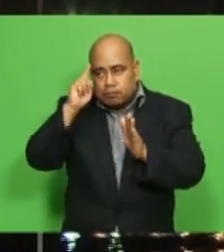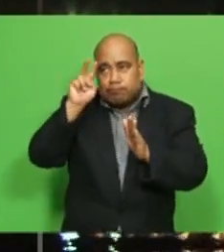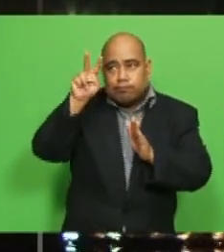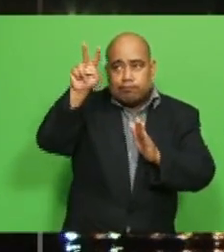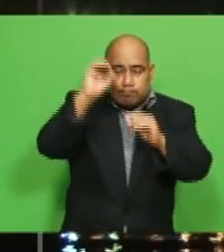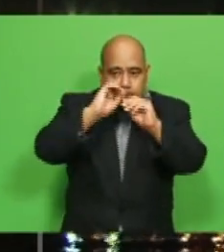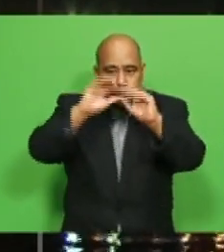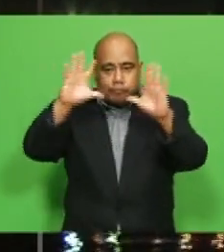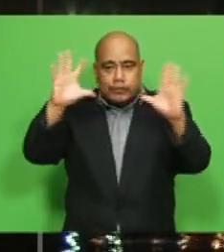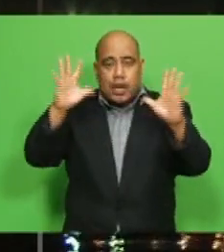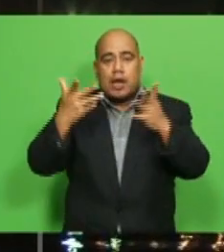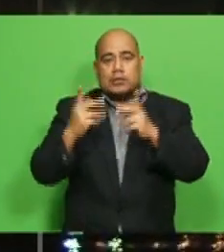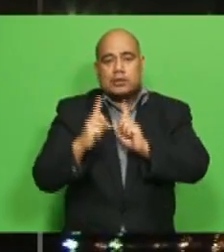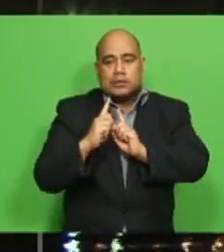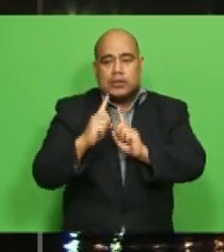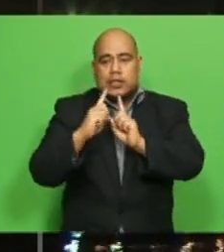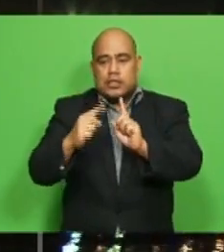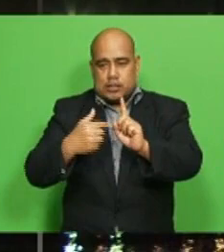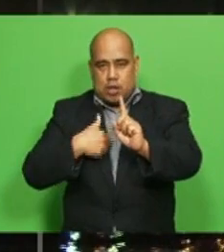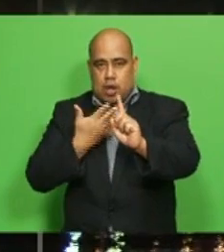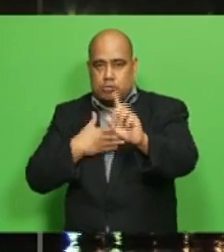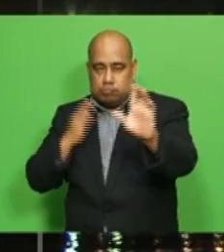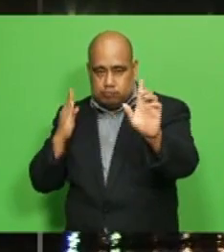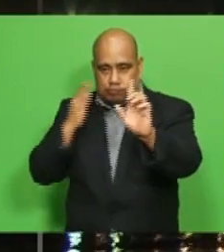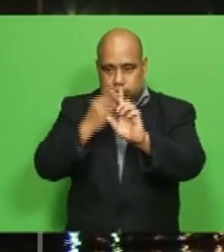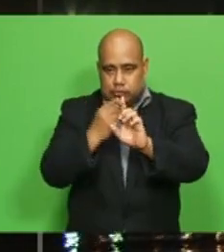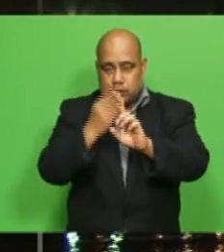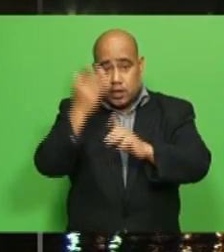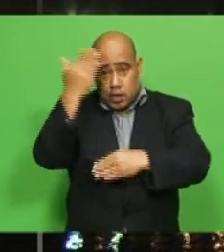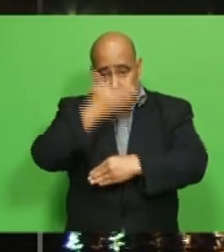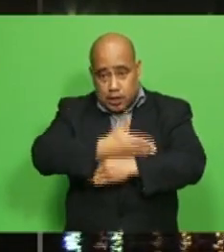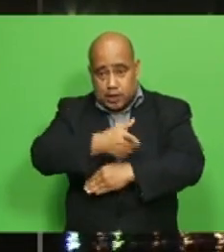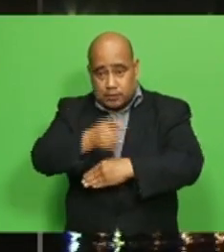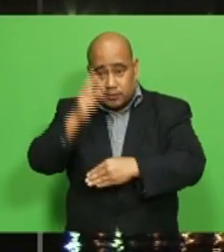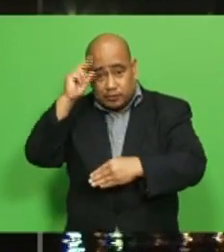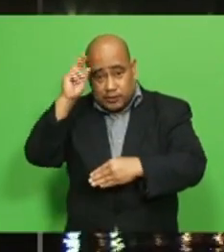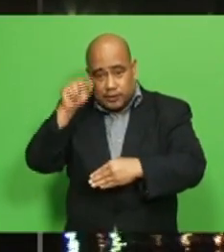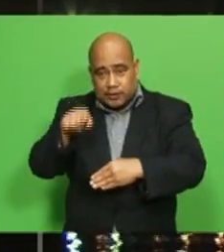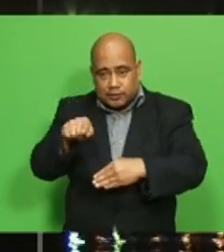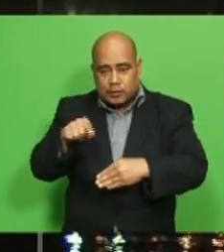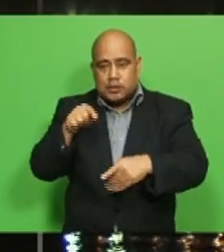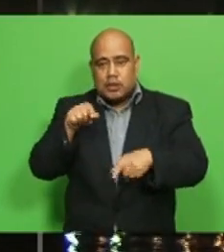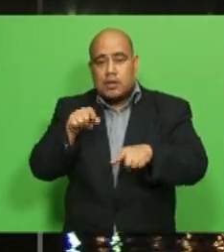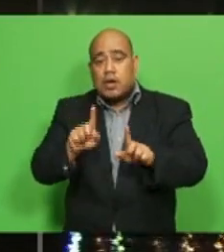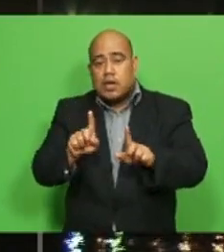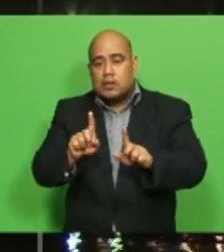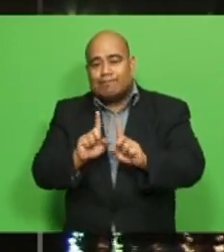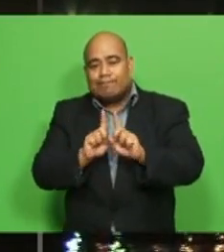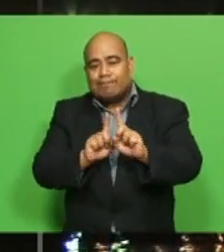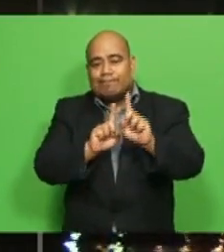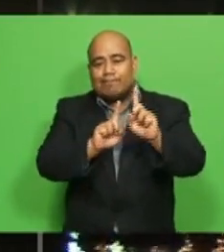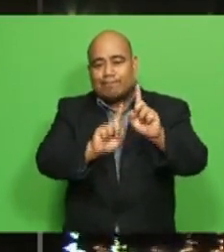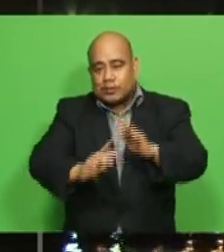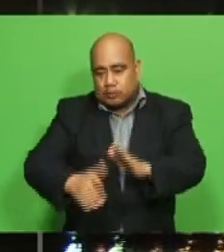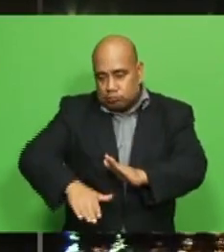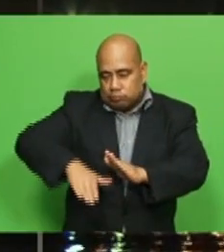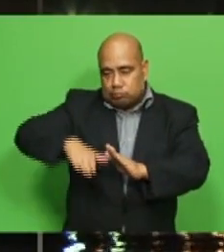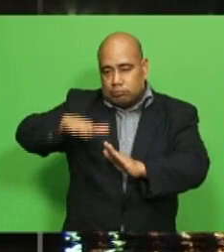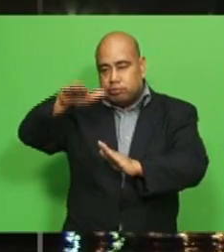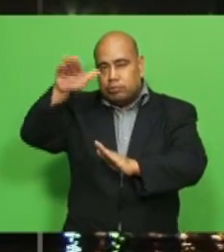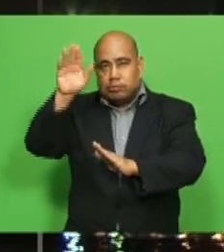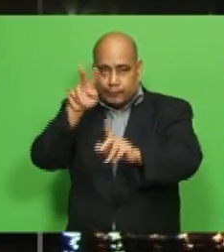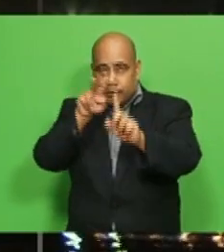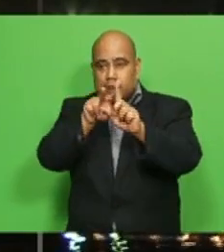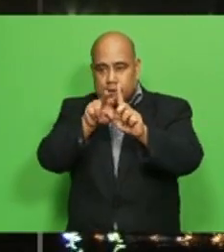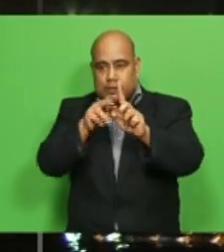dreams however in tonight's successful Fijian Kalevi Lamon followed his childhood goal despite numerous challenges to become a